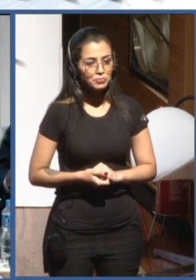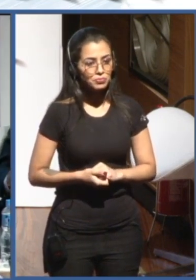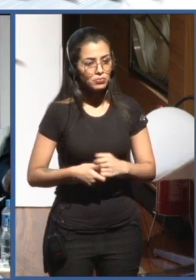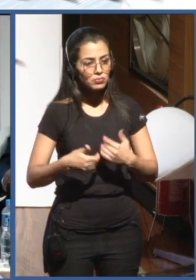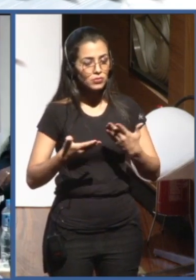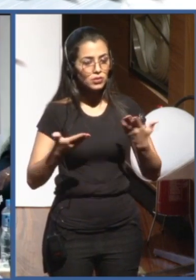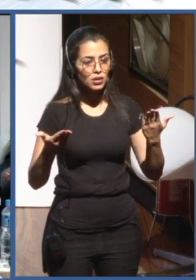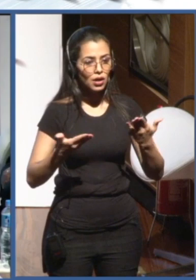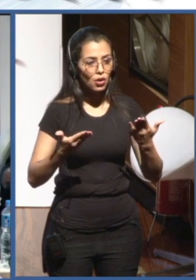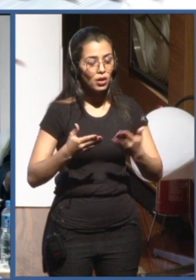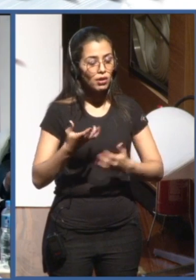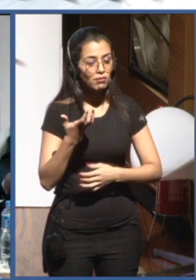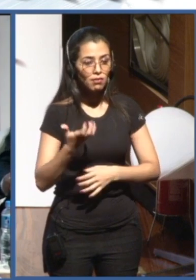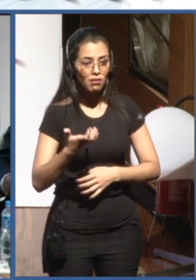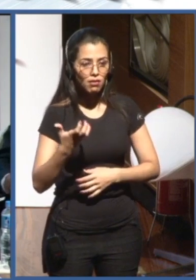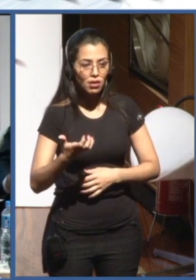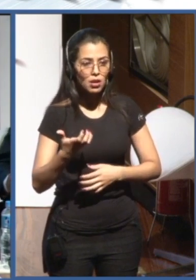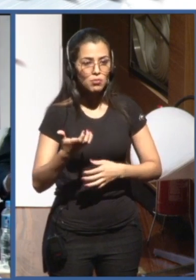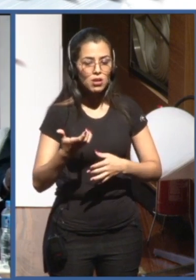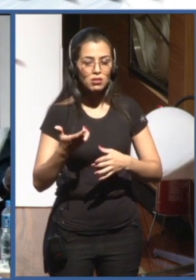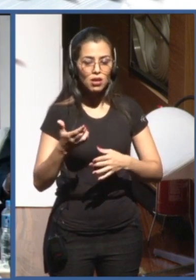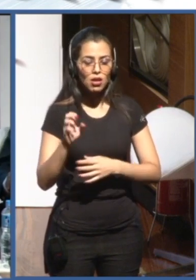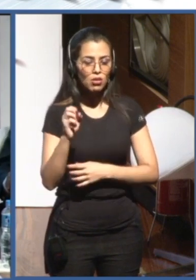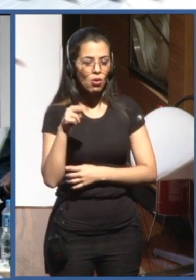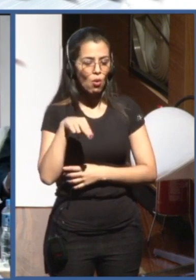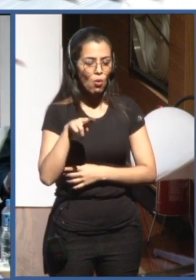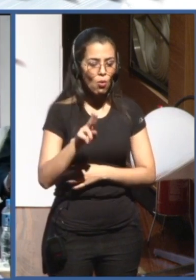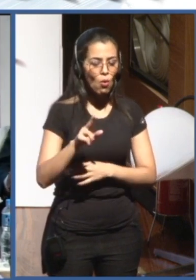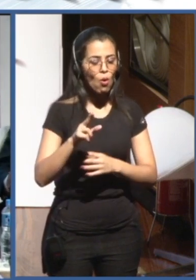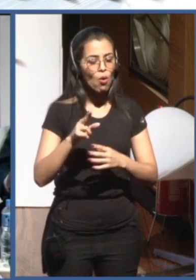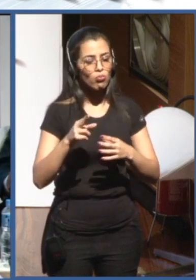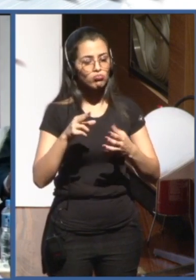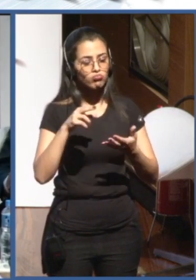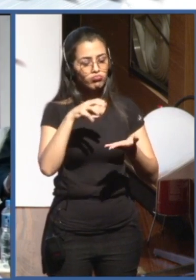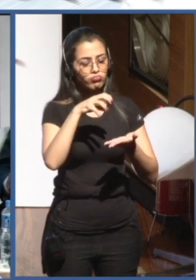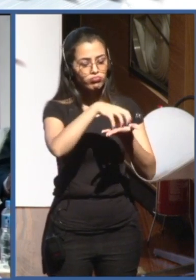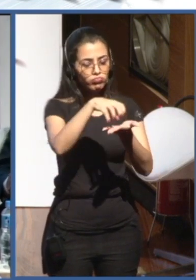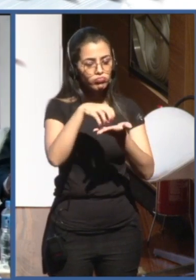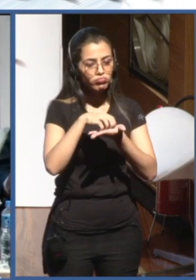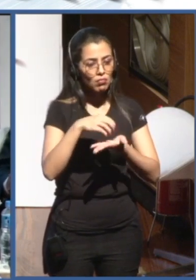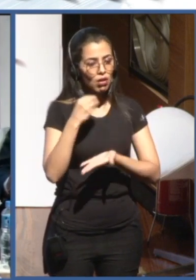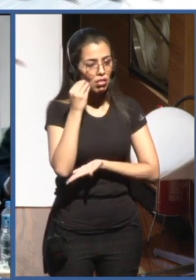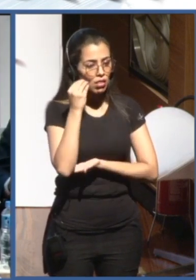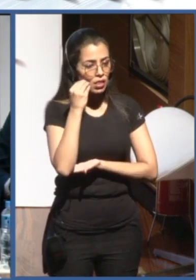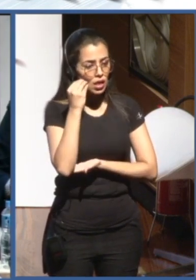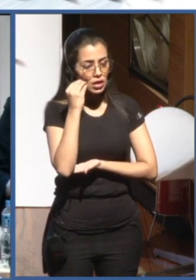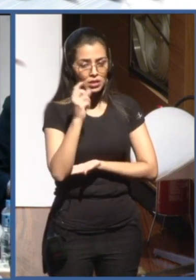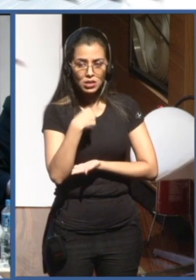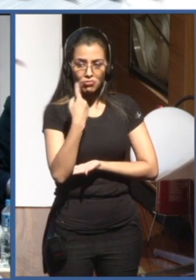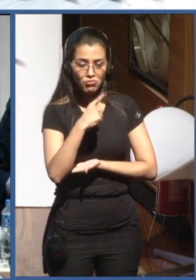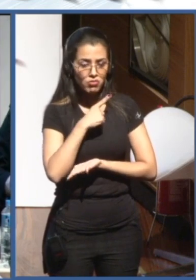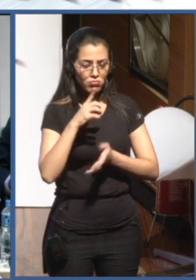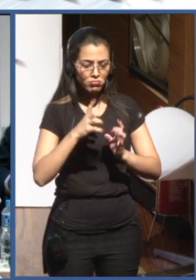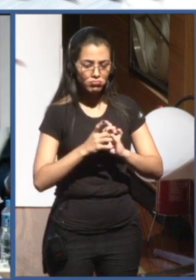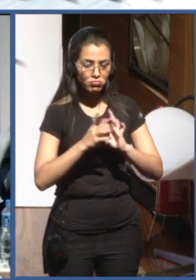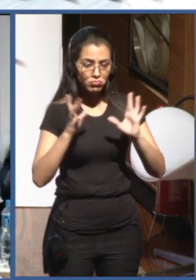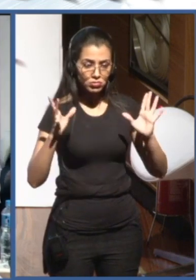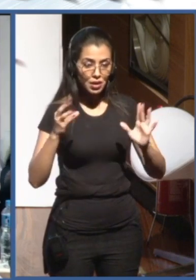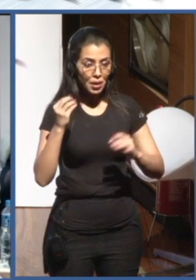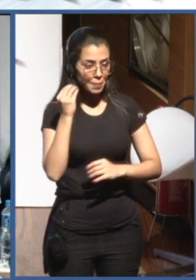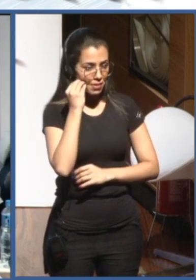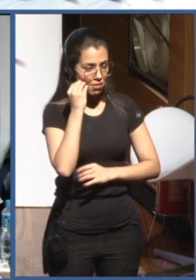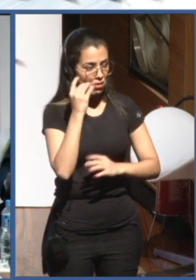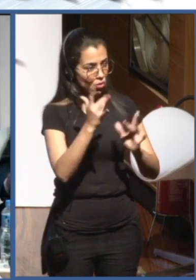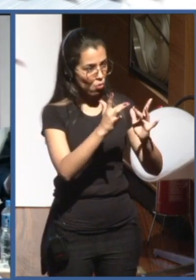sector entities, universities from this region to participate in the summit. So, please feel to reach out to me after the